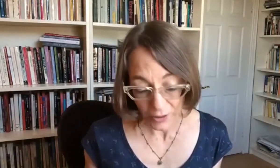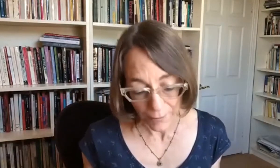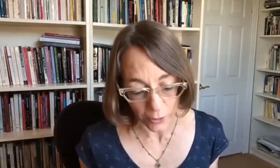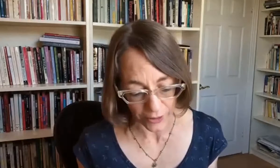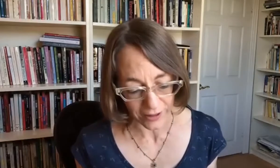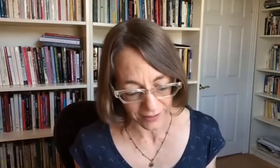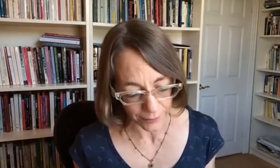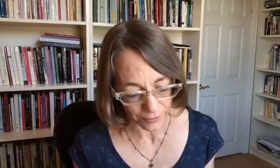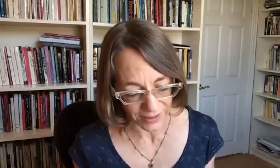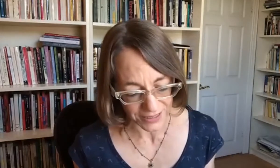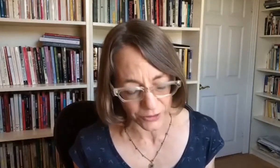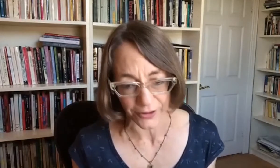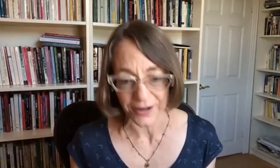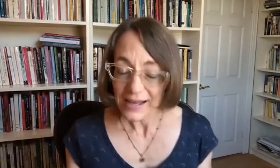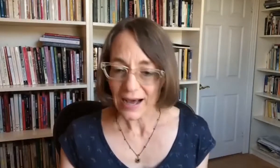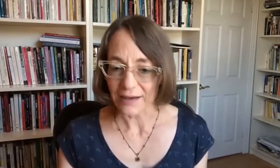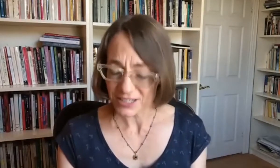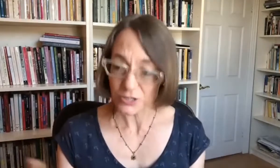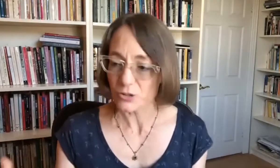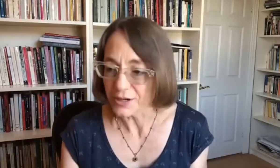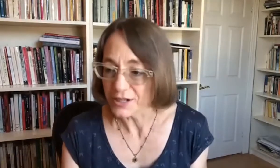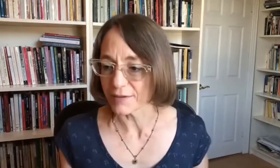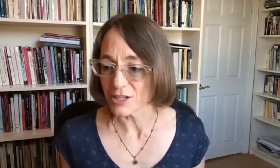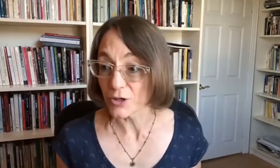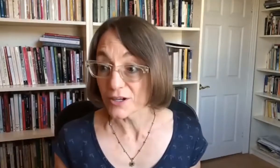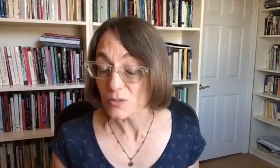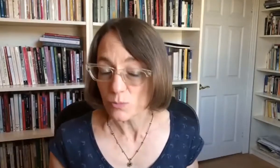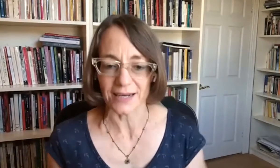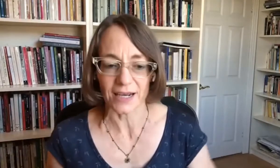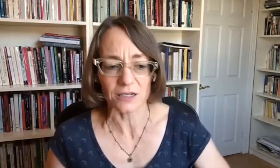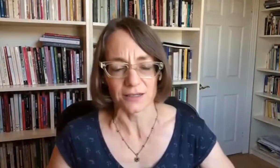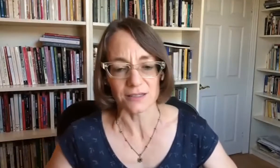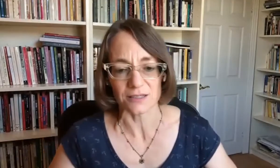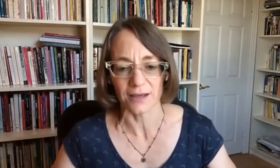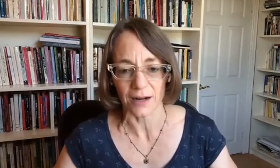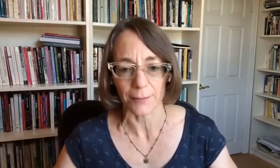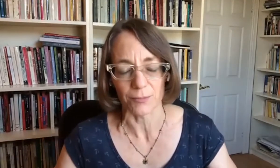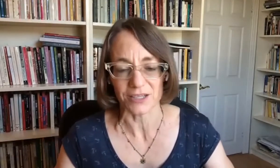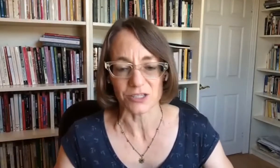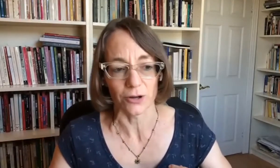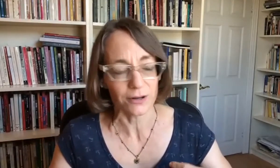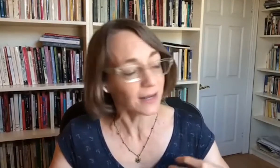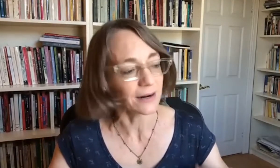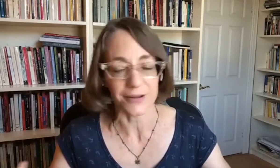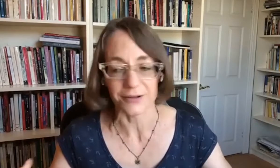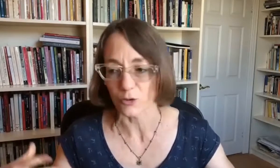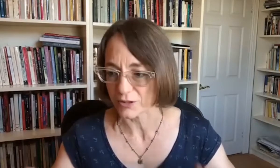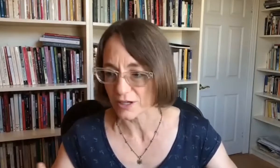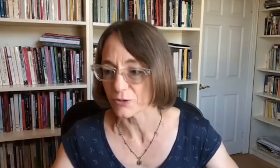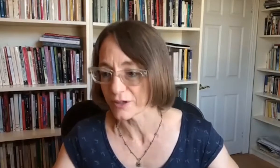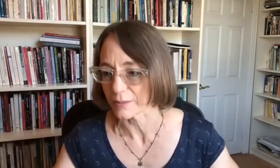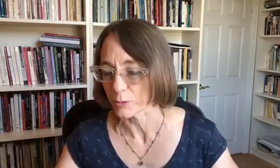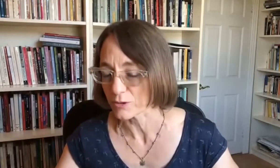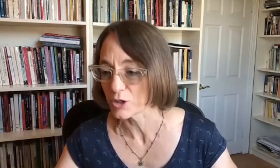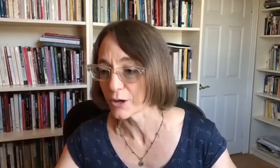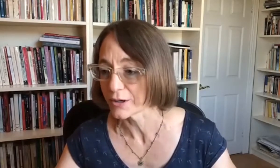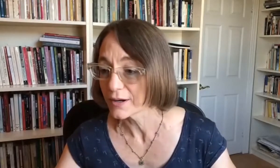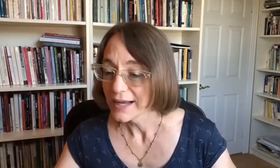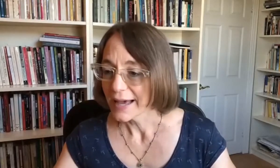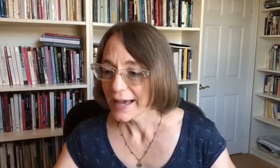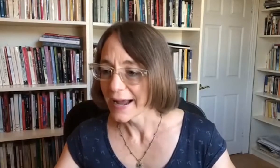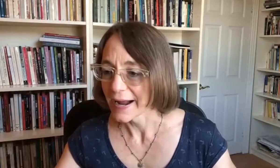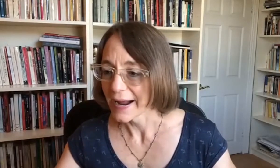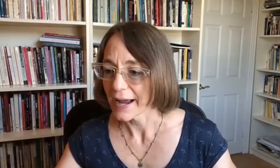improving the population or improving humans with very direct interventions